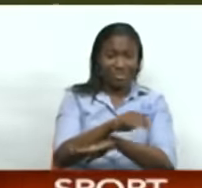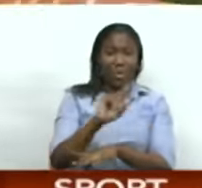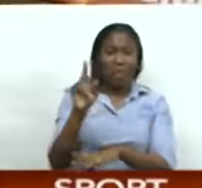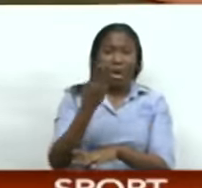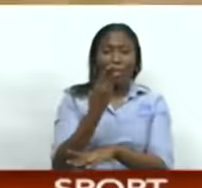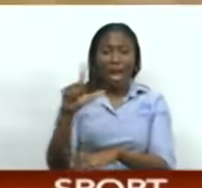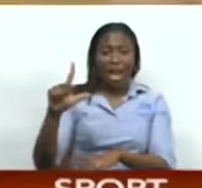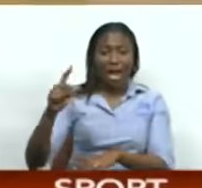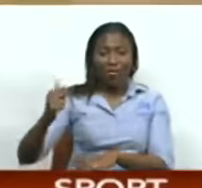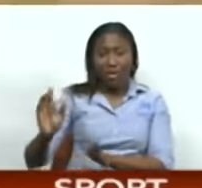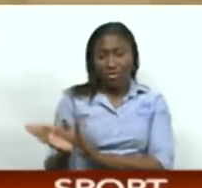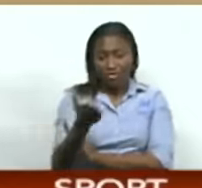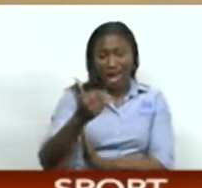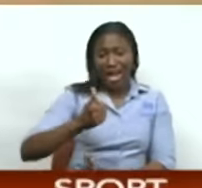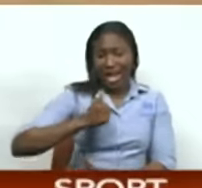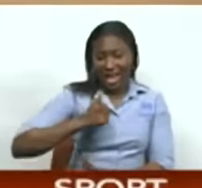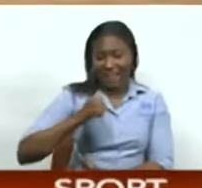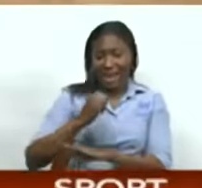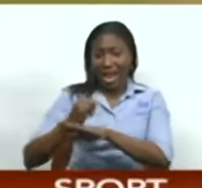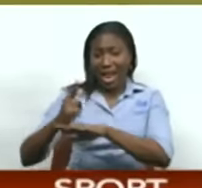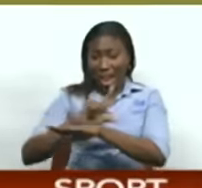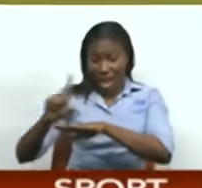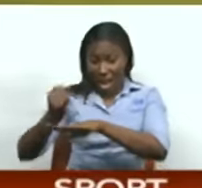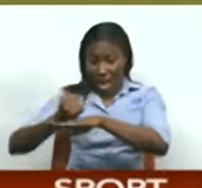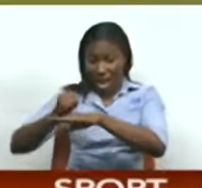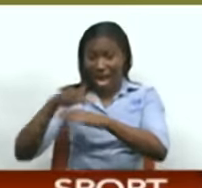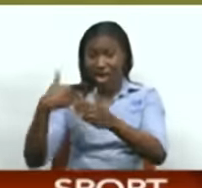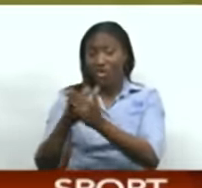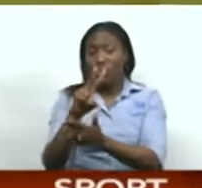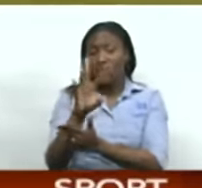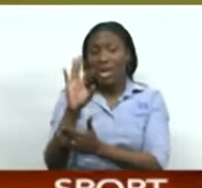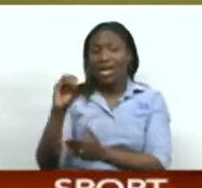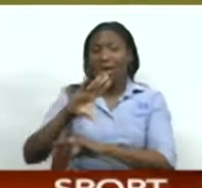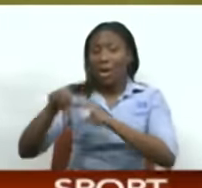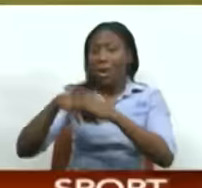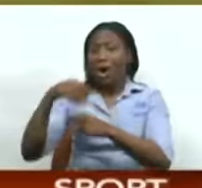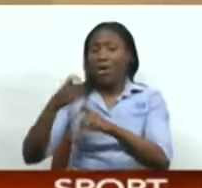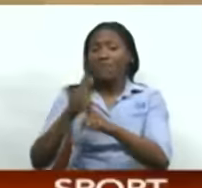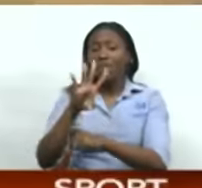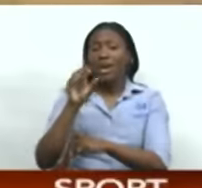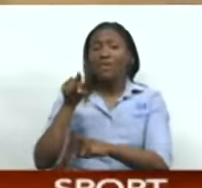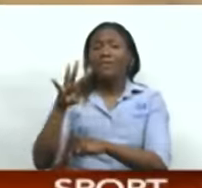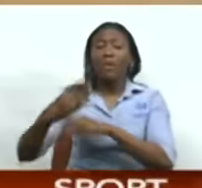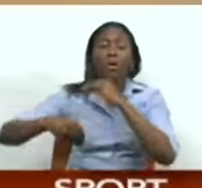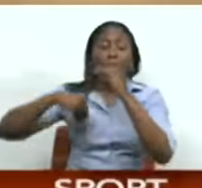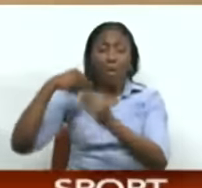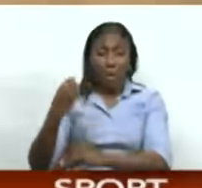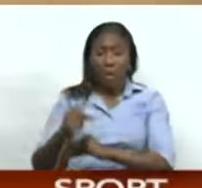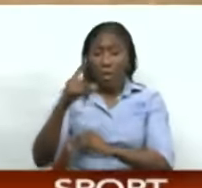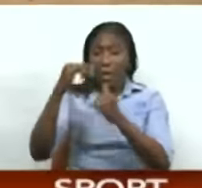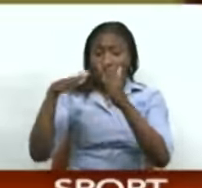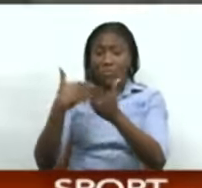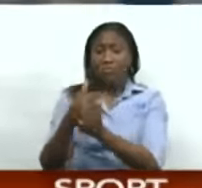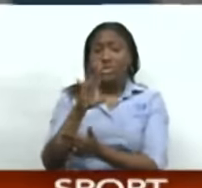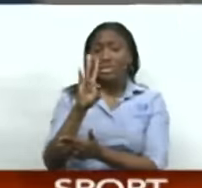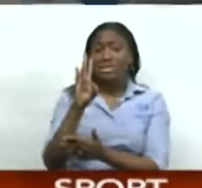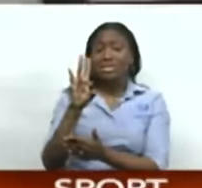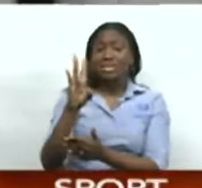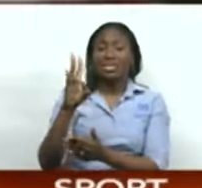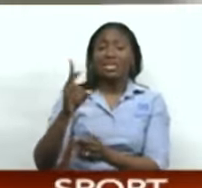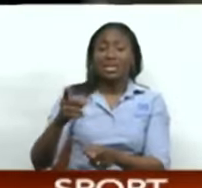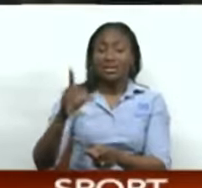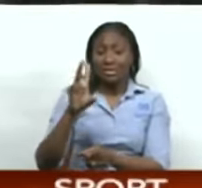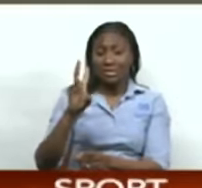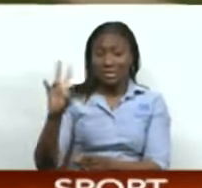Academy, the Hurricanes made 290 all-out and 49.4 overs, with Jamal Hamilton getting to 76, Justin Greaves to